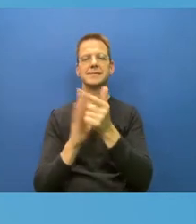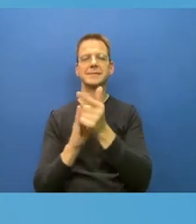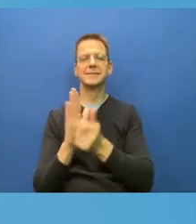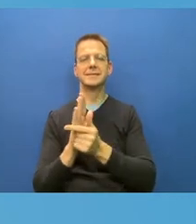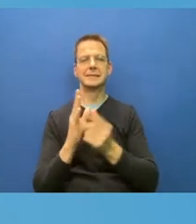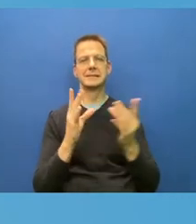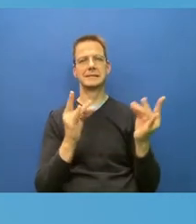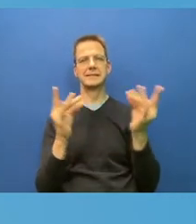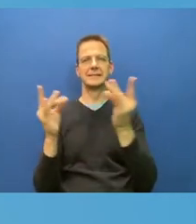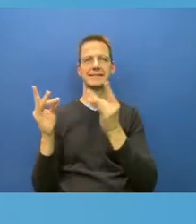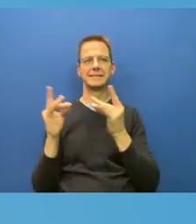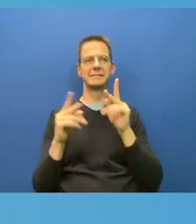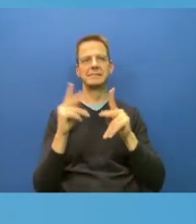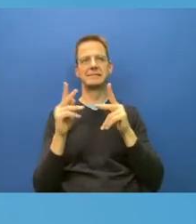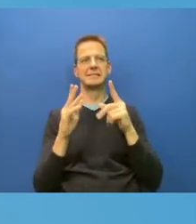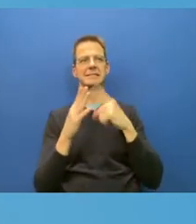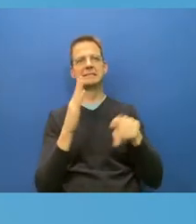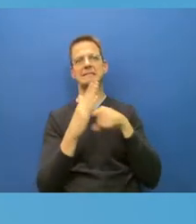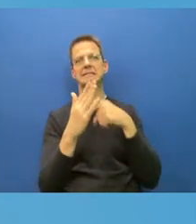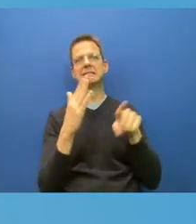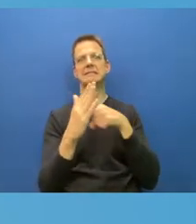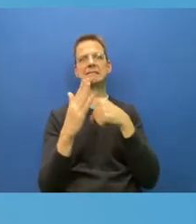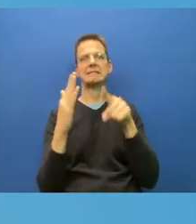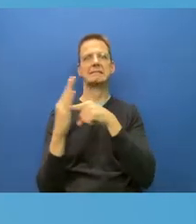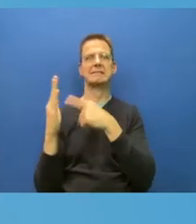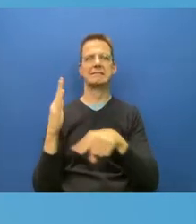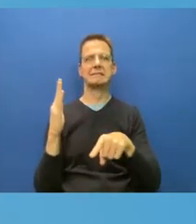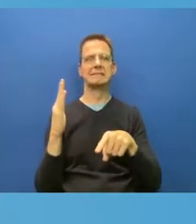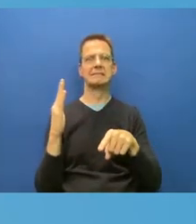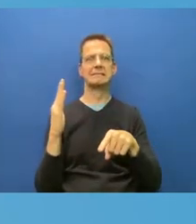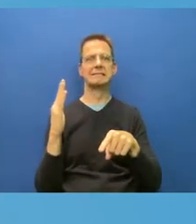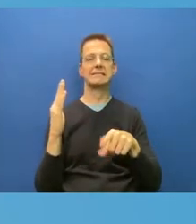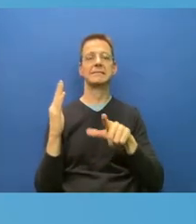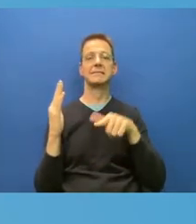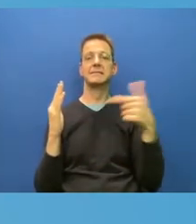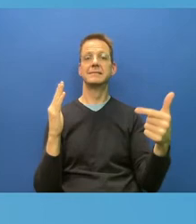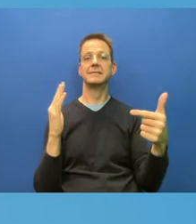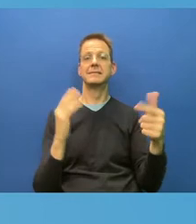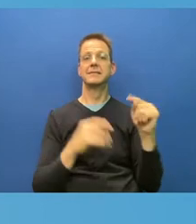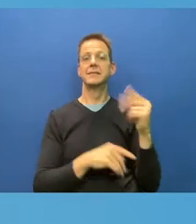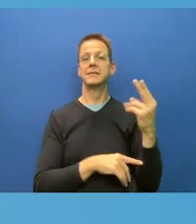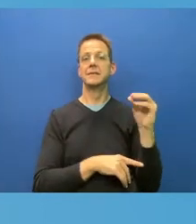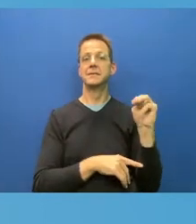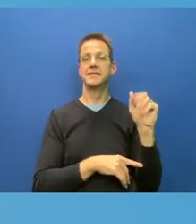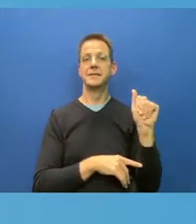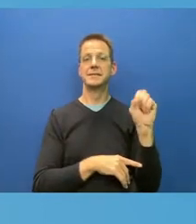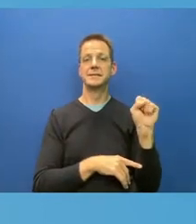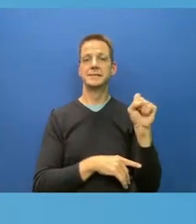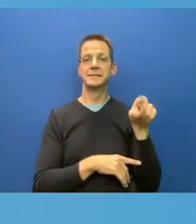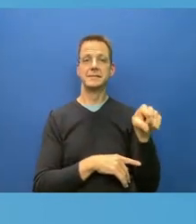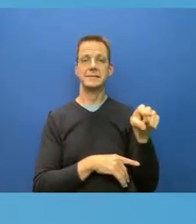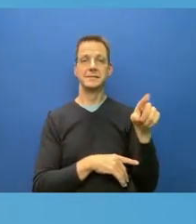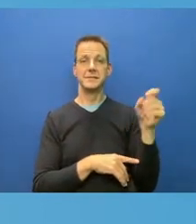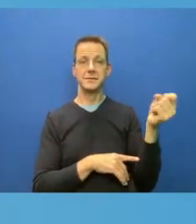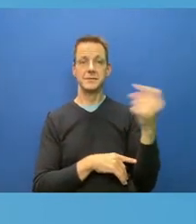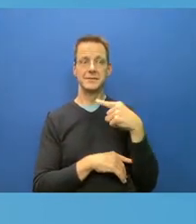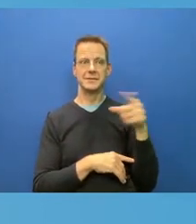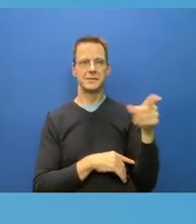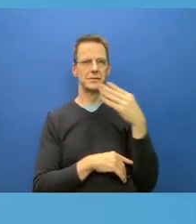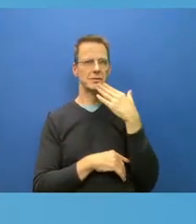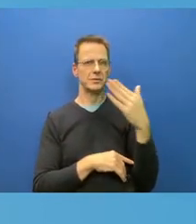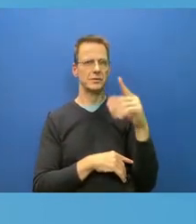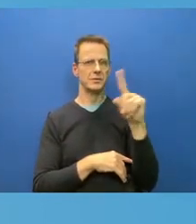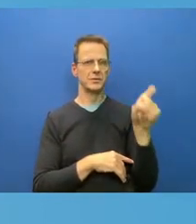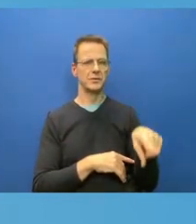But your listener brings up a really good question and and like the good doctor said, Canadians should be able to develop a mental